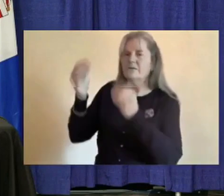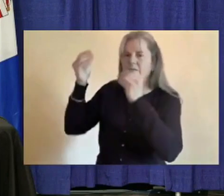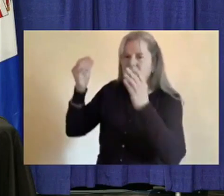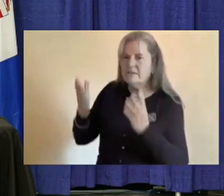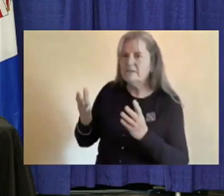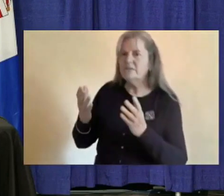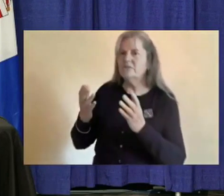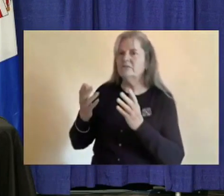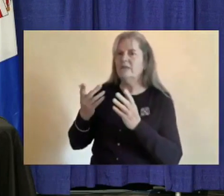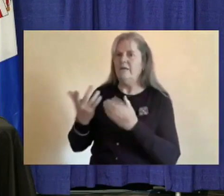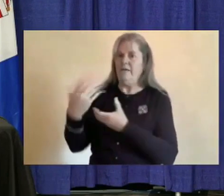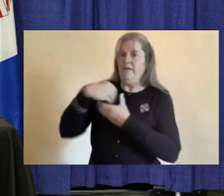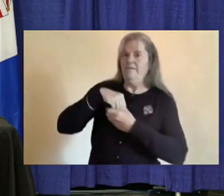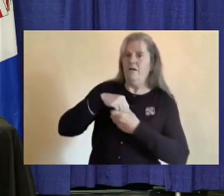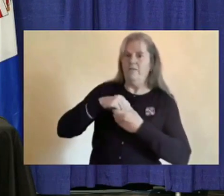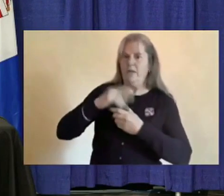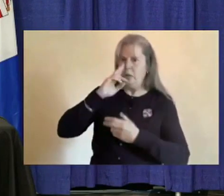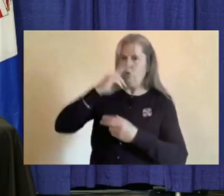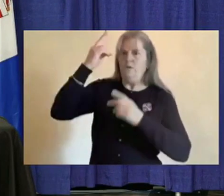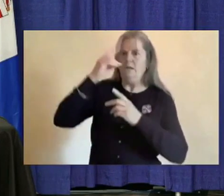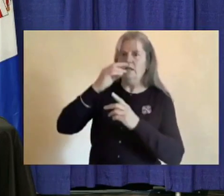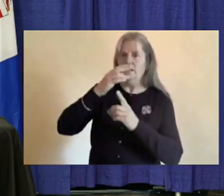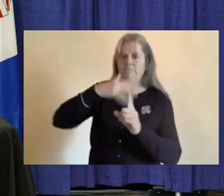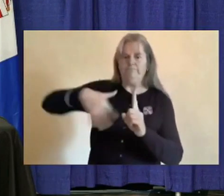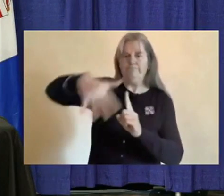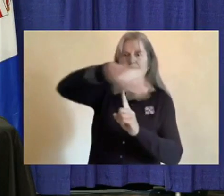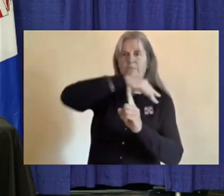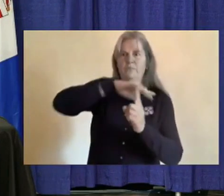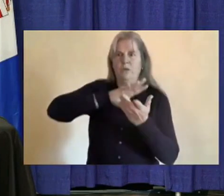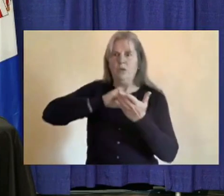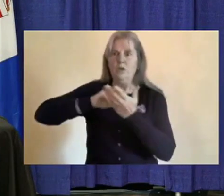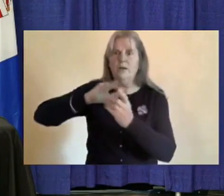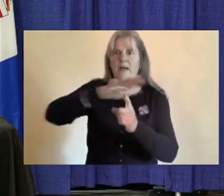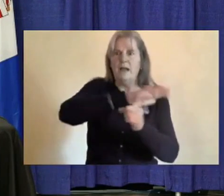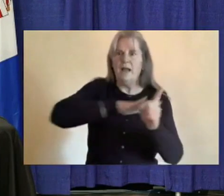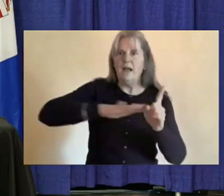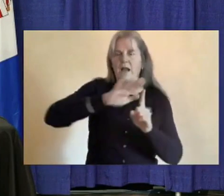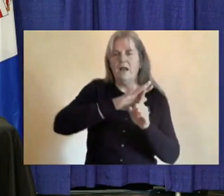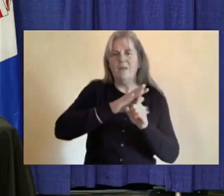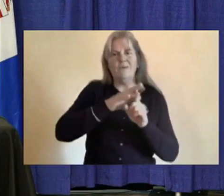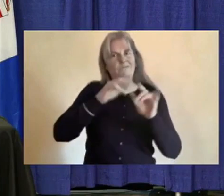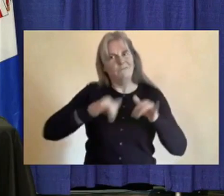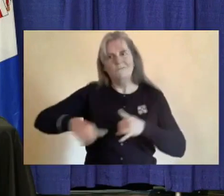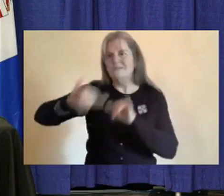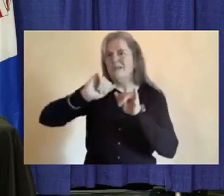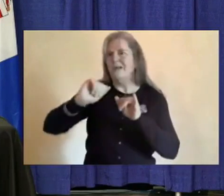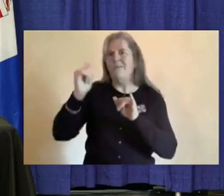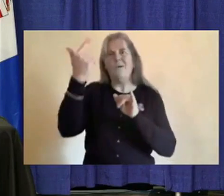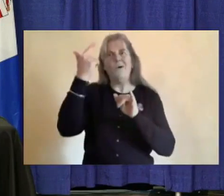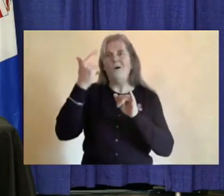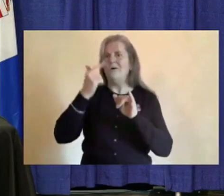but we're all learning to adapt as we are learning in other aspects of life during this pandemic.